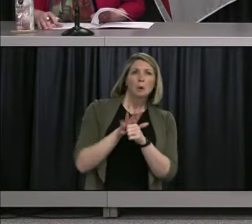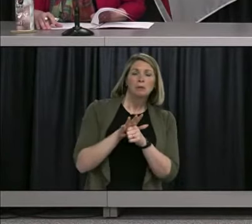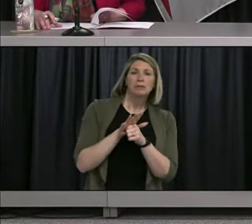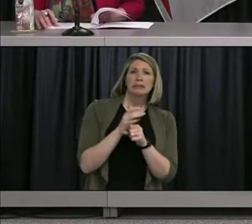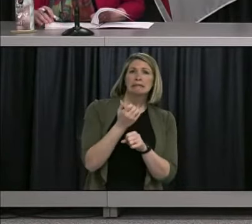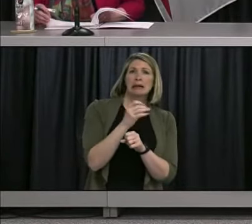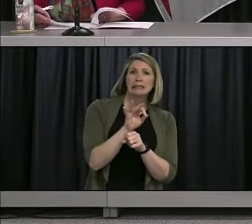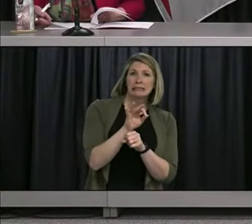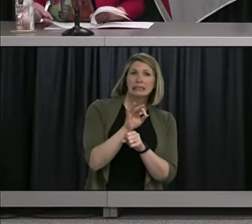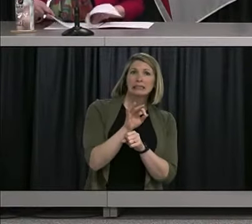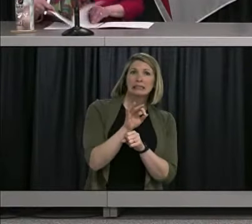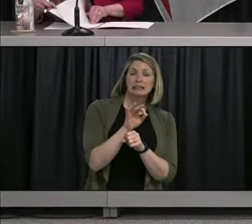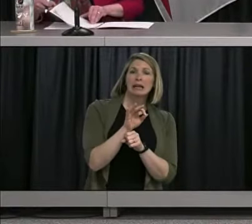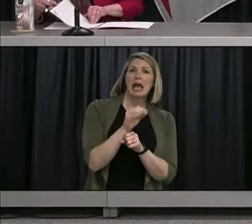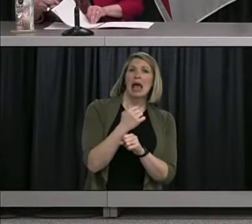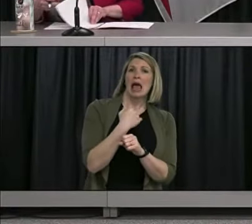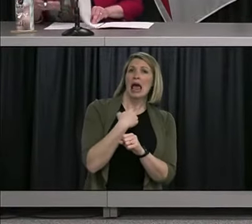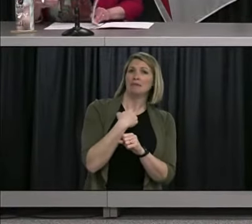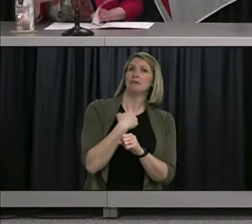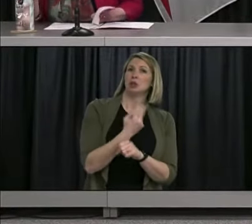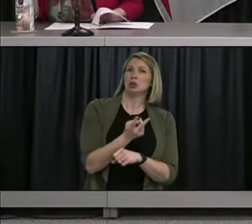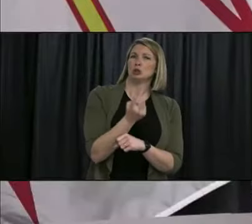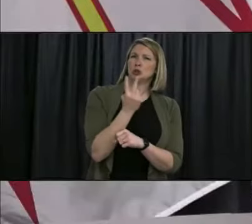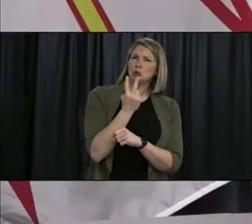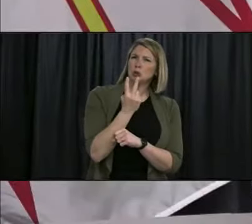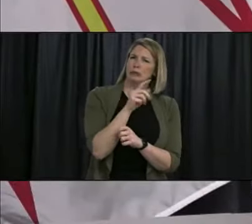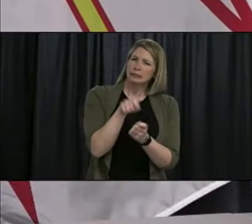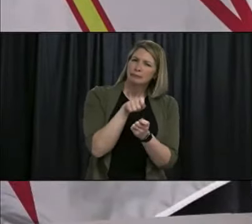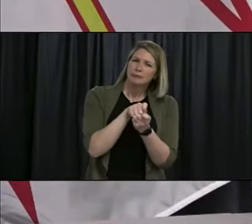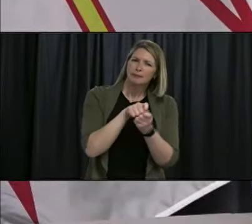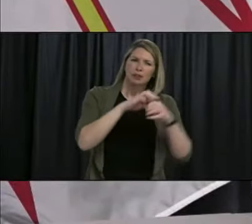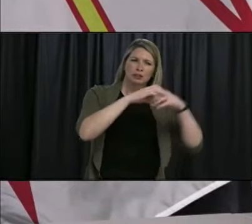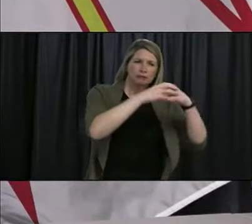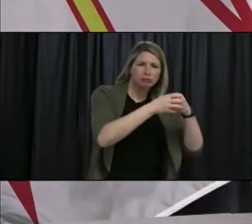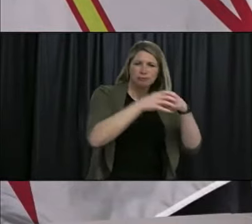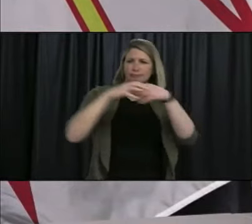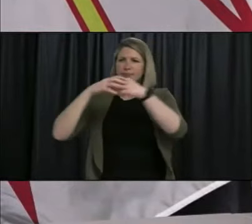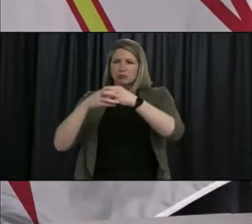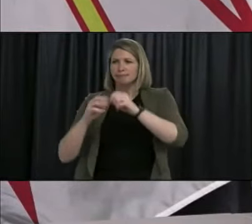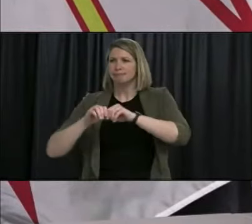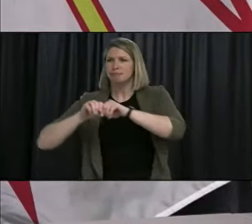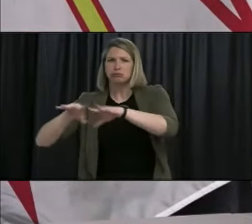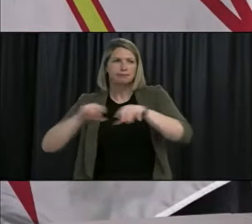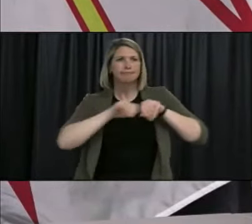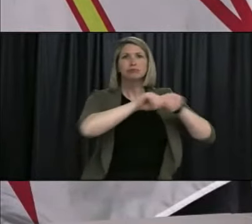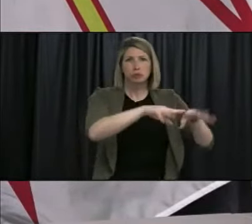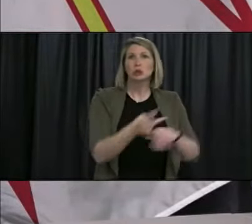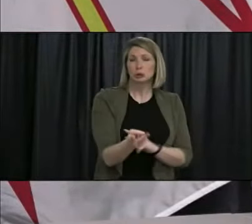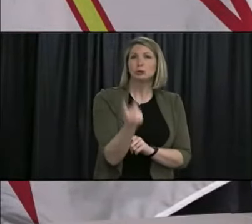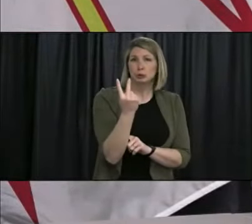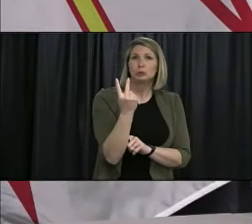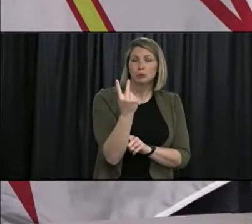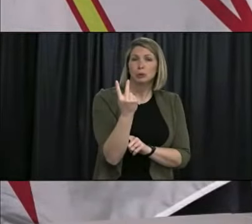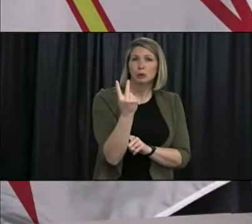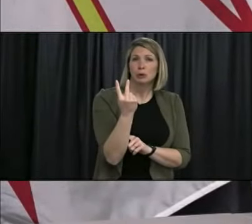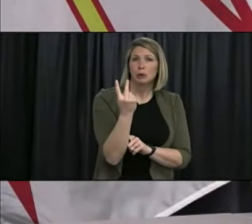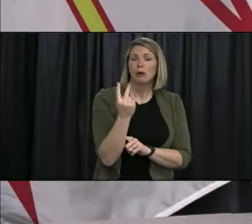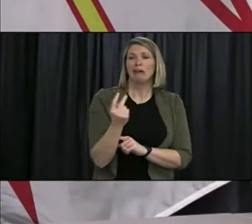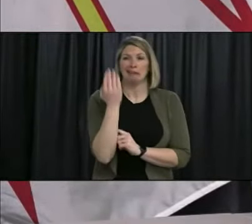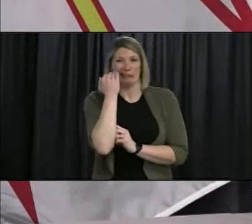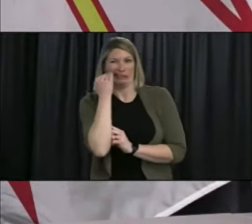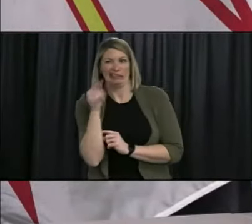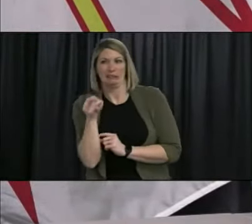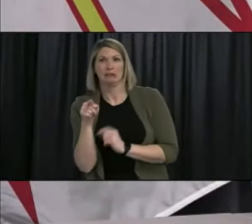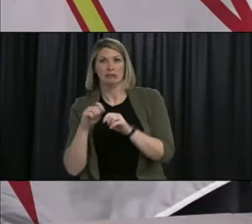dominated by two community outbreaks that spread rapidly. And that's something we always need to be vigilant about is regarding these super-spreader-like